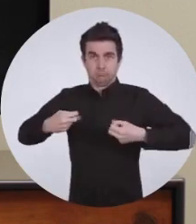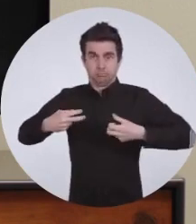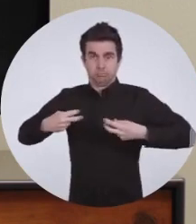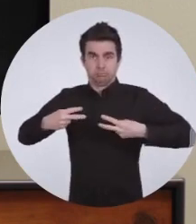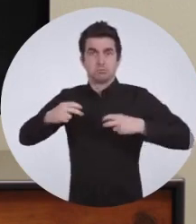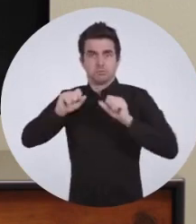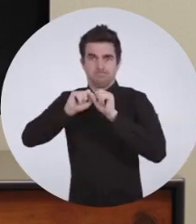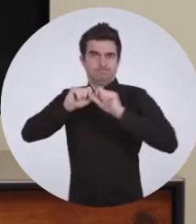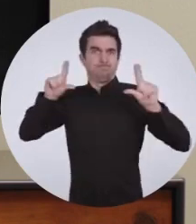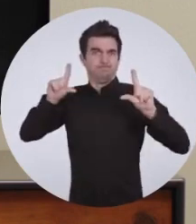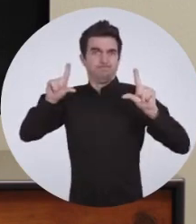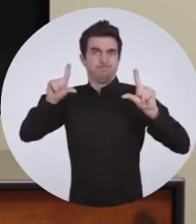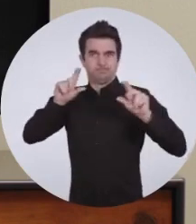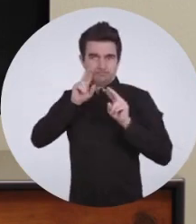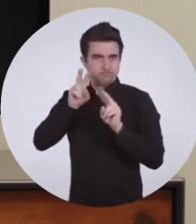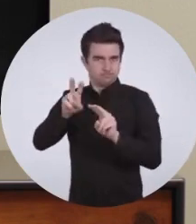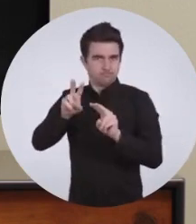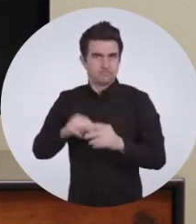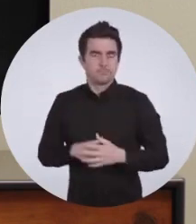fit the entire screen.